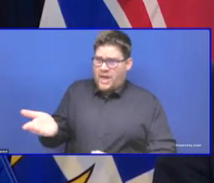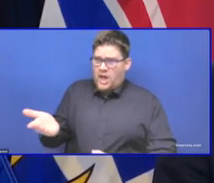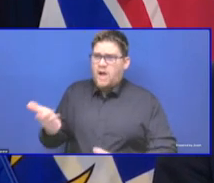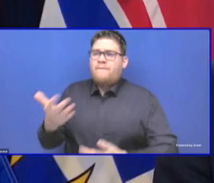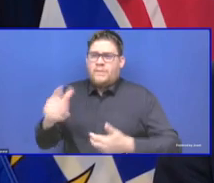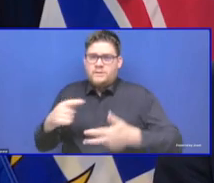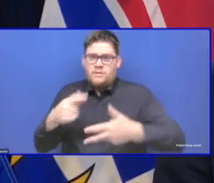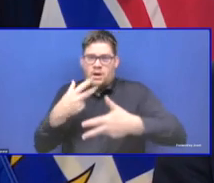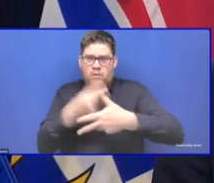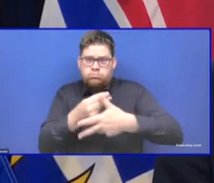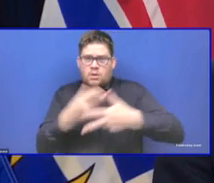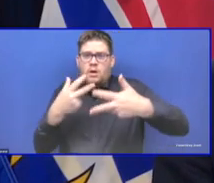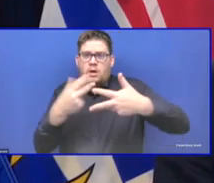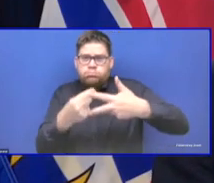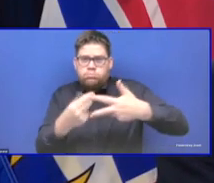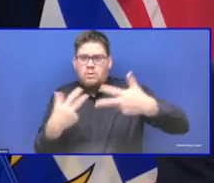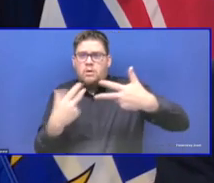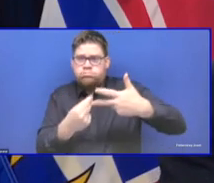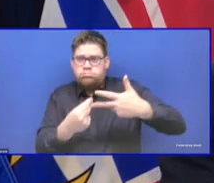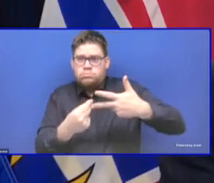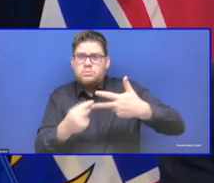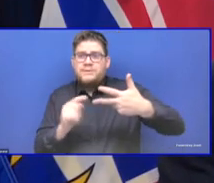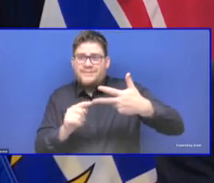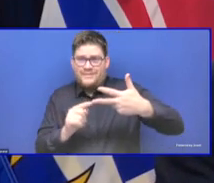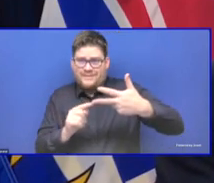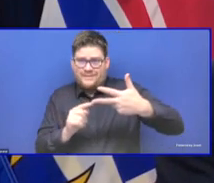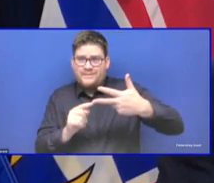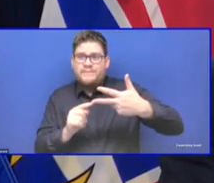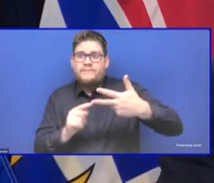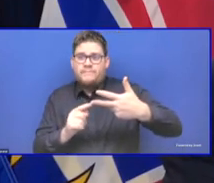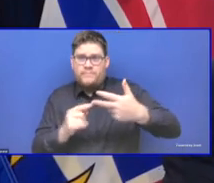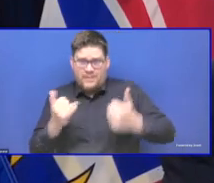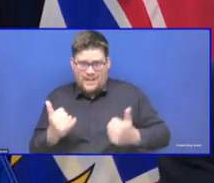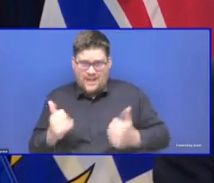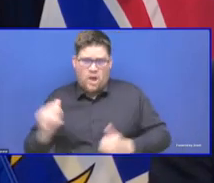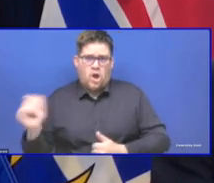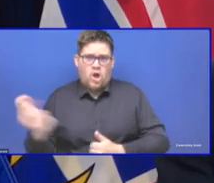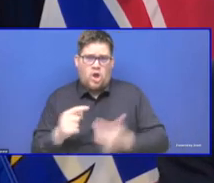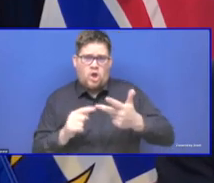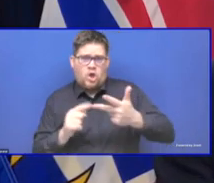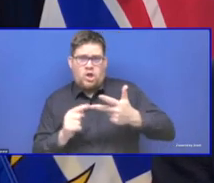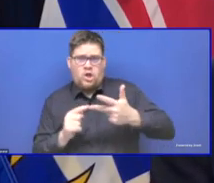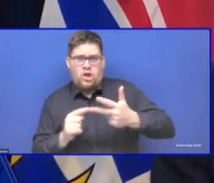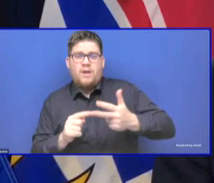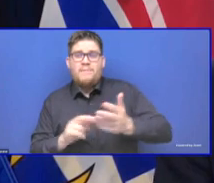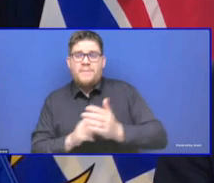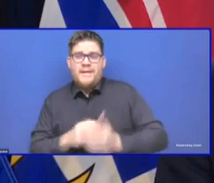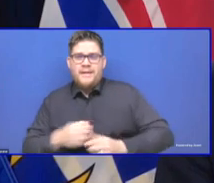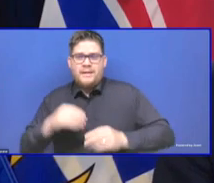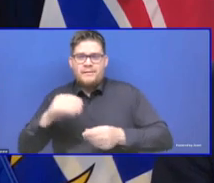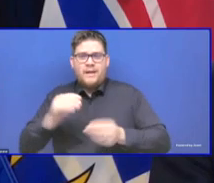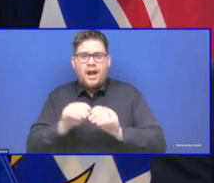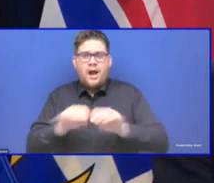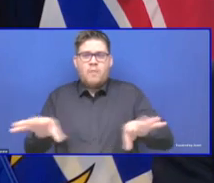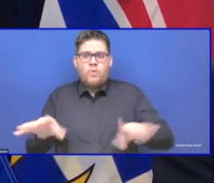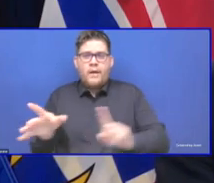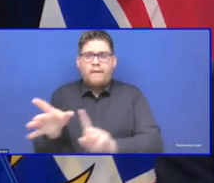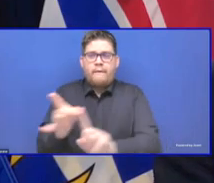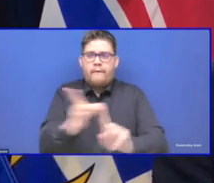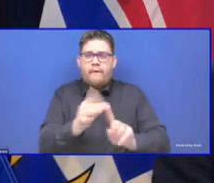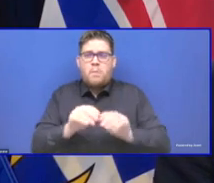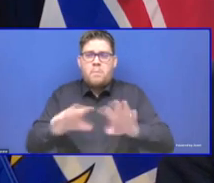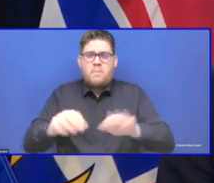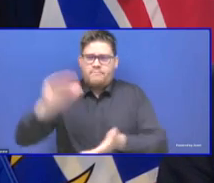impact of outbreak, and yes, some of our outbreaks have been very, are very significant. You think of Willingdon Care Center, you think of